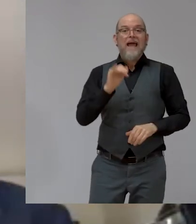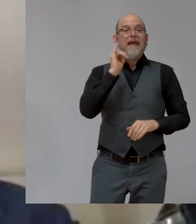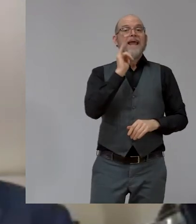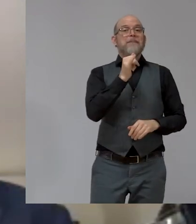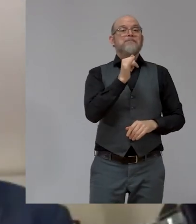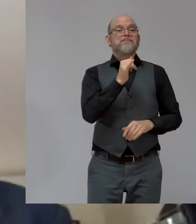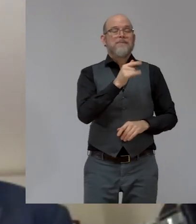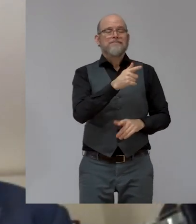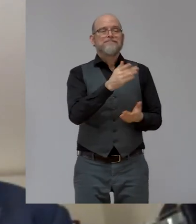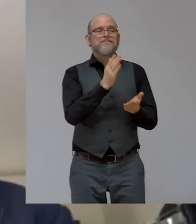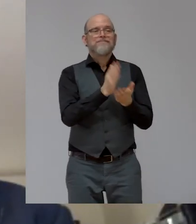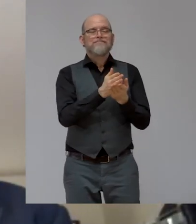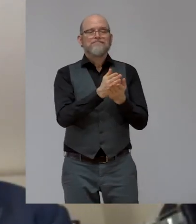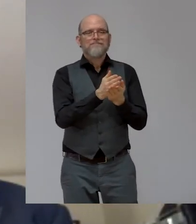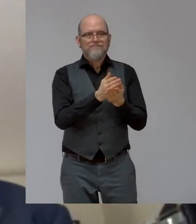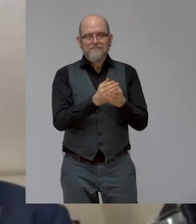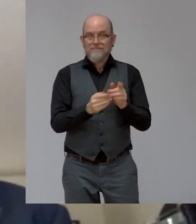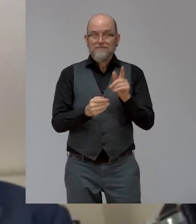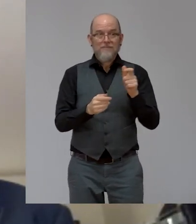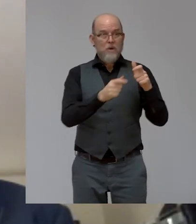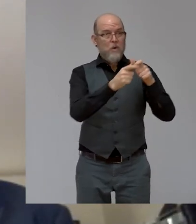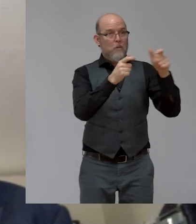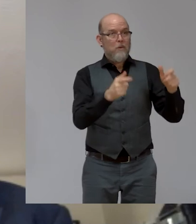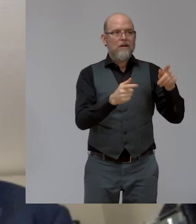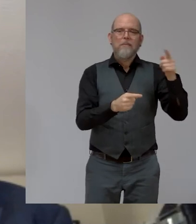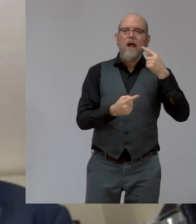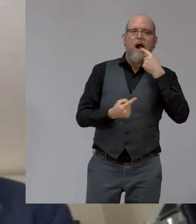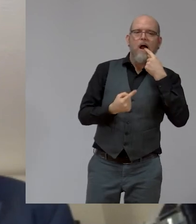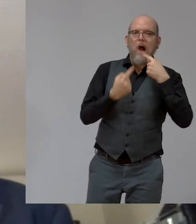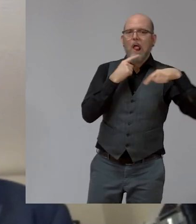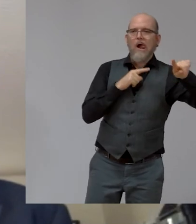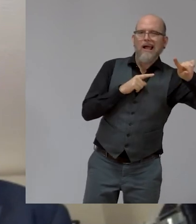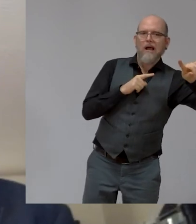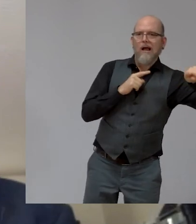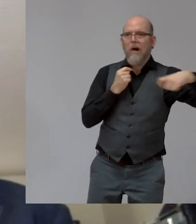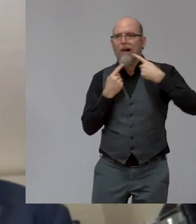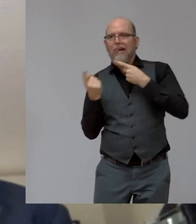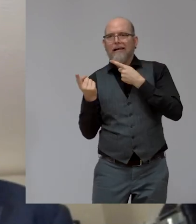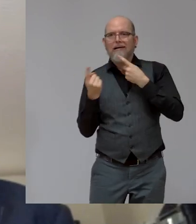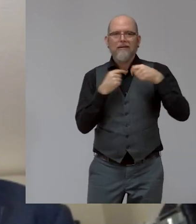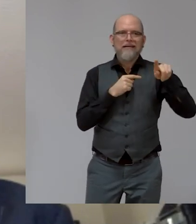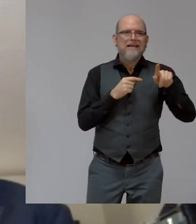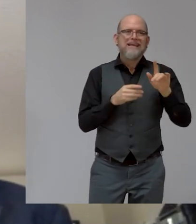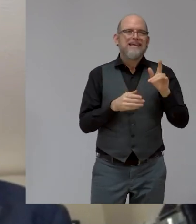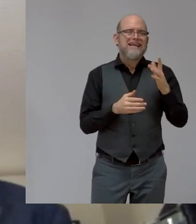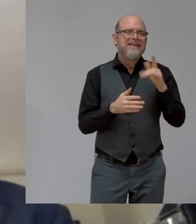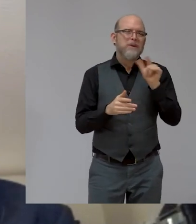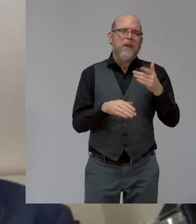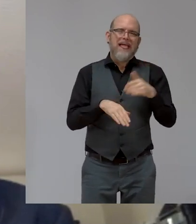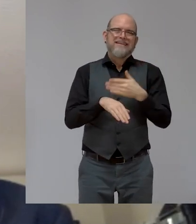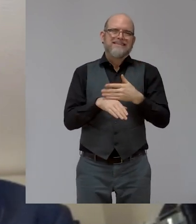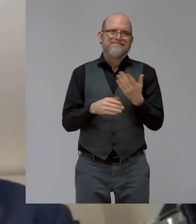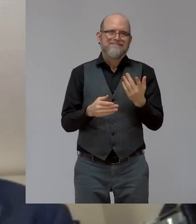companies are like finding excuses. I think that there is many things about this. think that still disability, I mean, the last